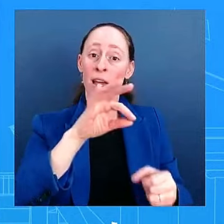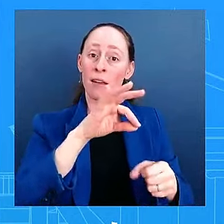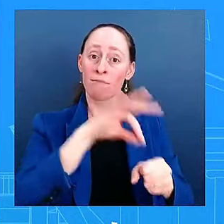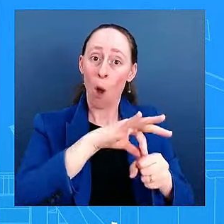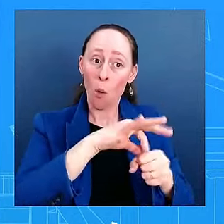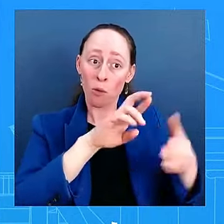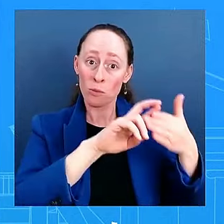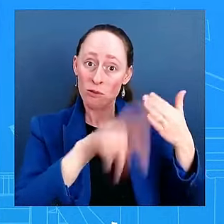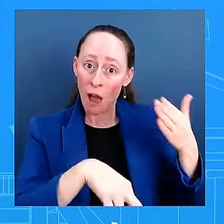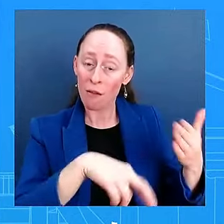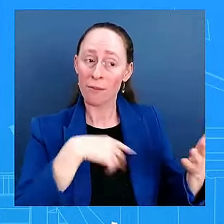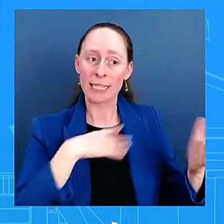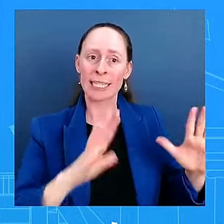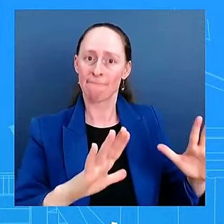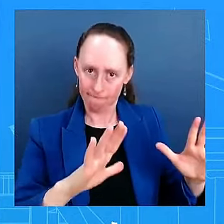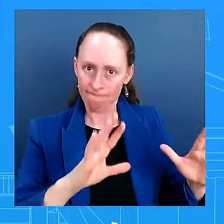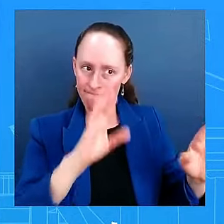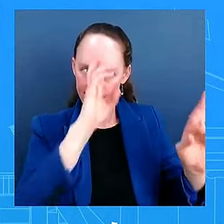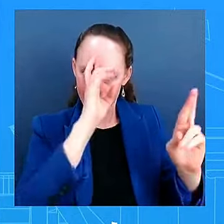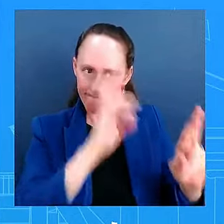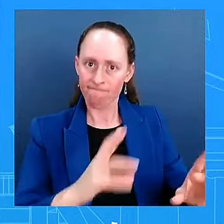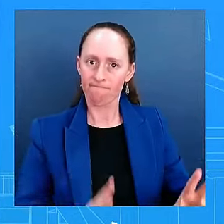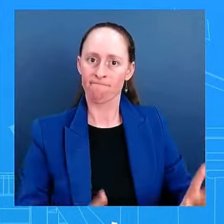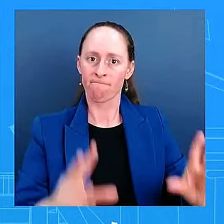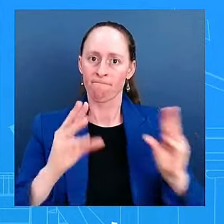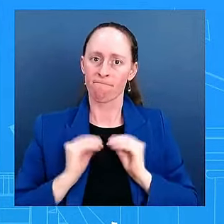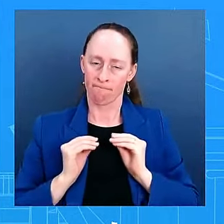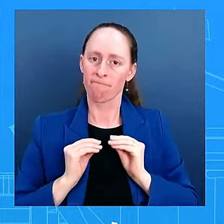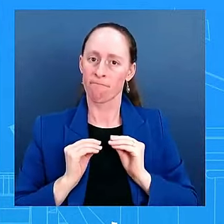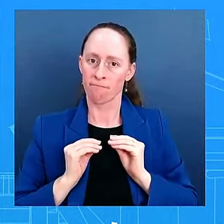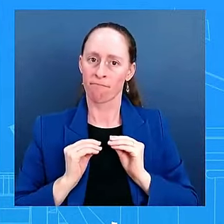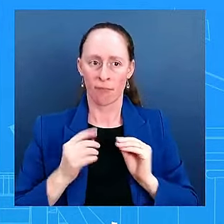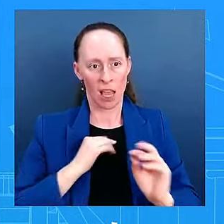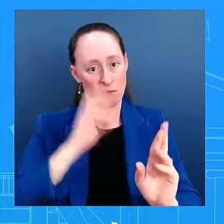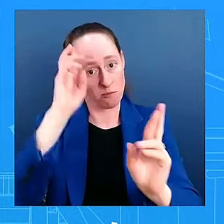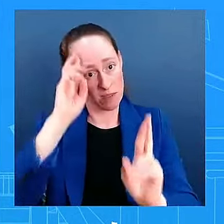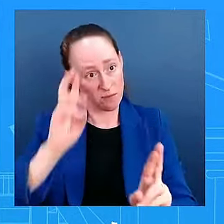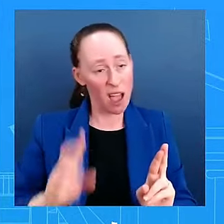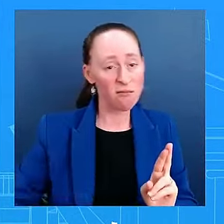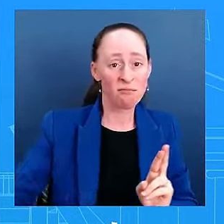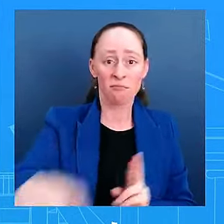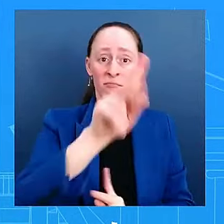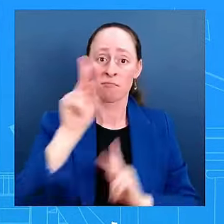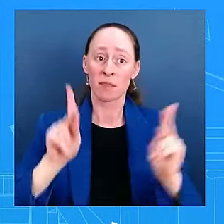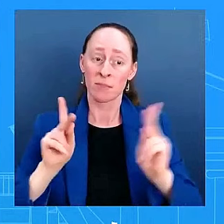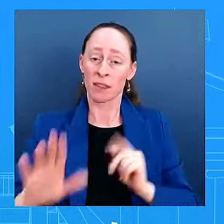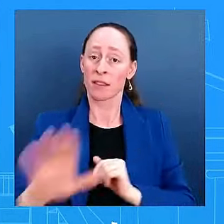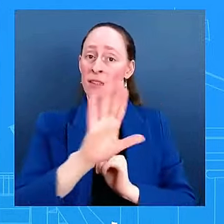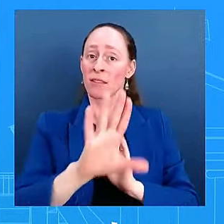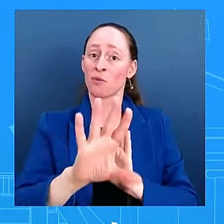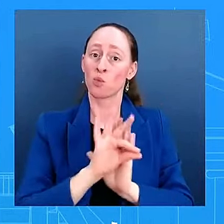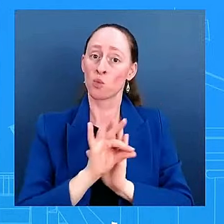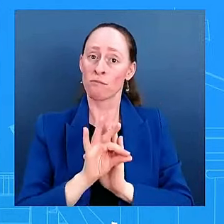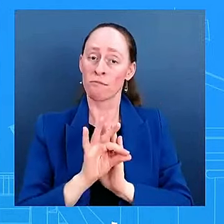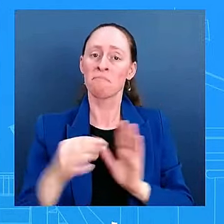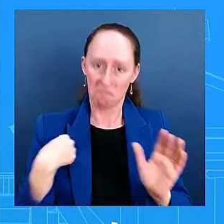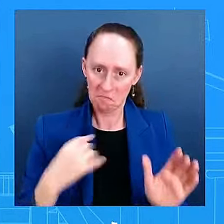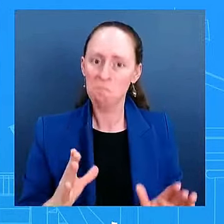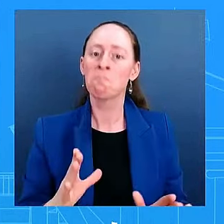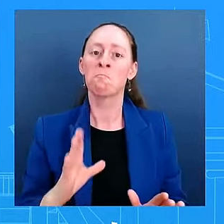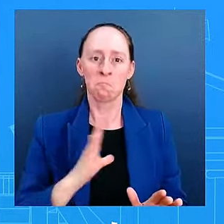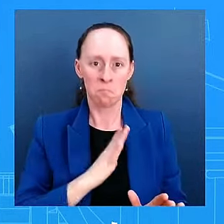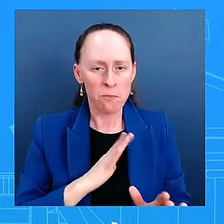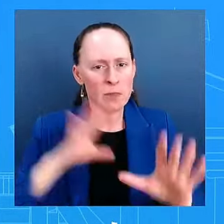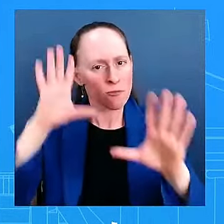that we respect the decision that the American people made. I've been standing here and saying that the president's going to put the American people first.